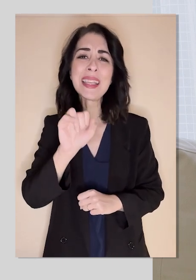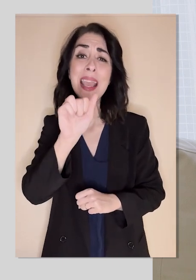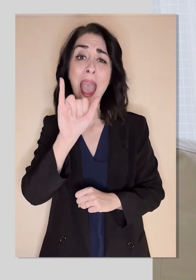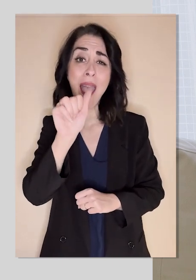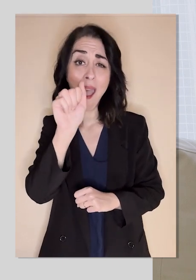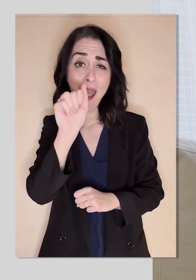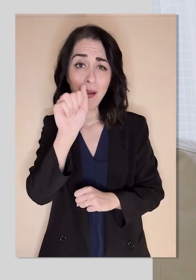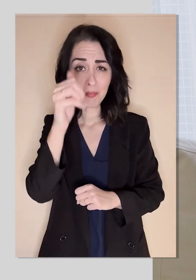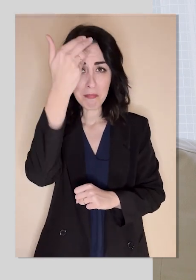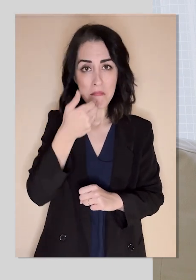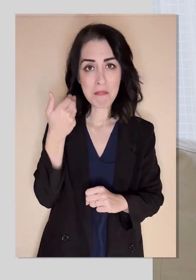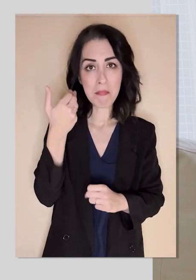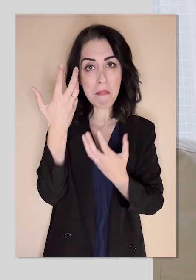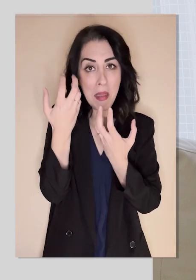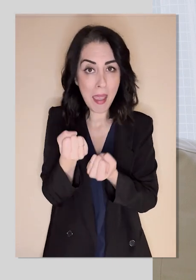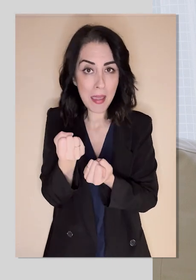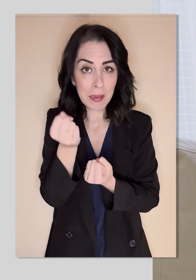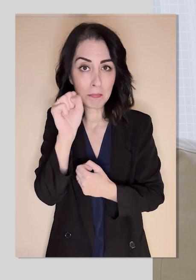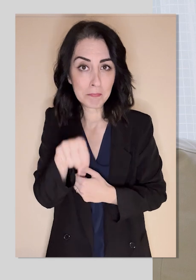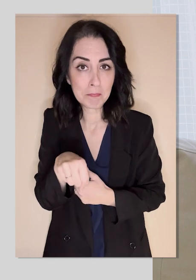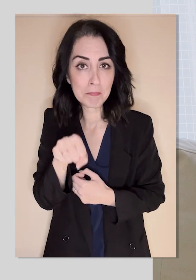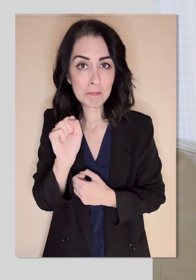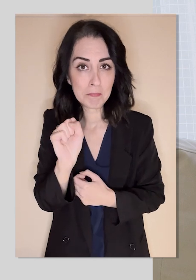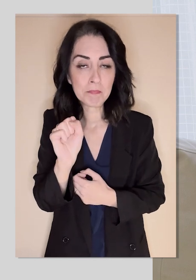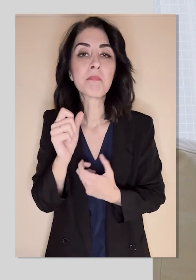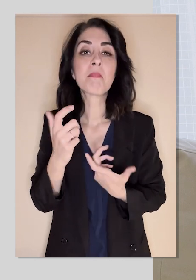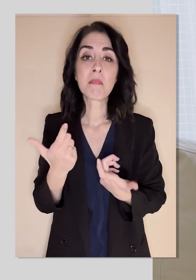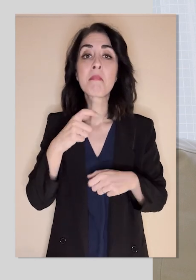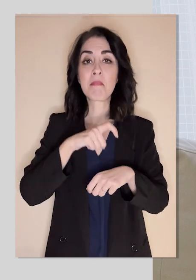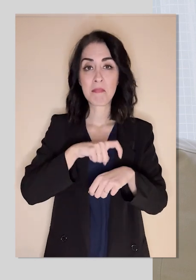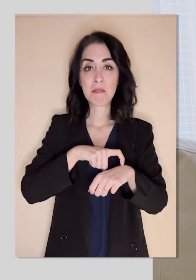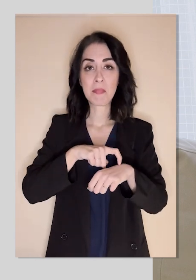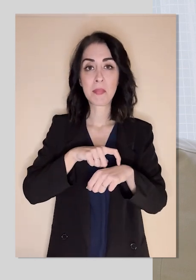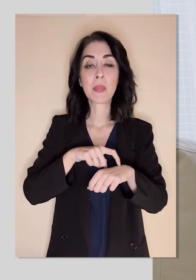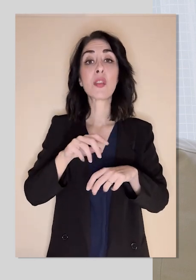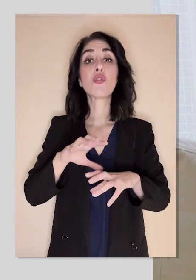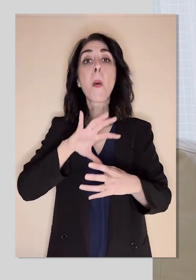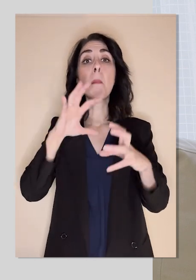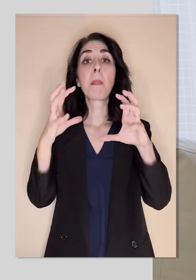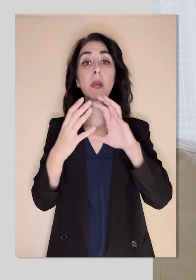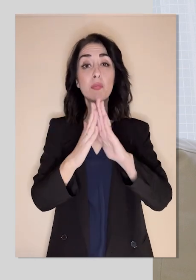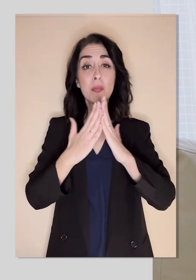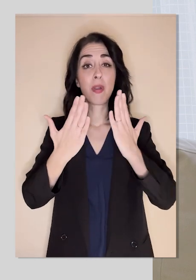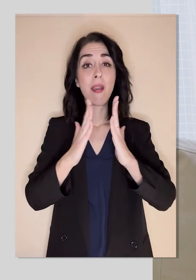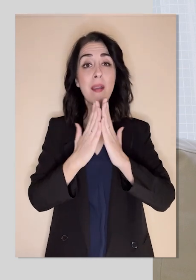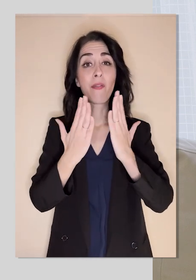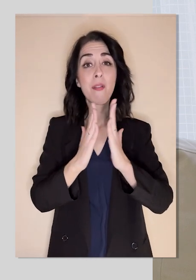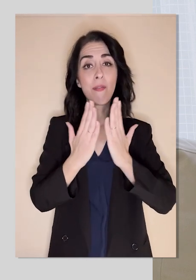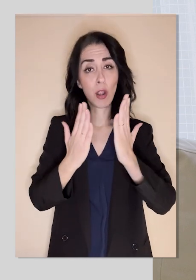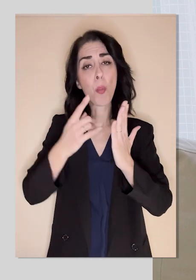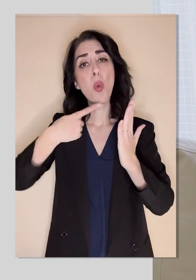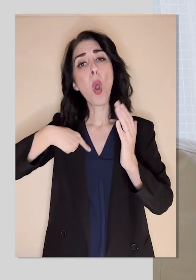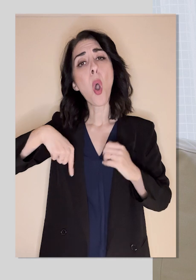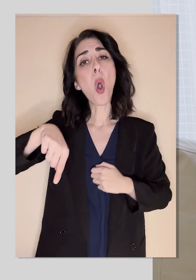term vestibular migraine? And interestingly, in our international diagnostic manual